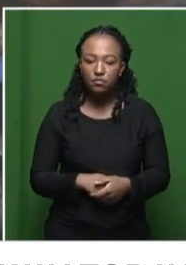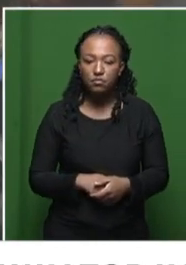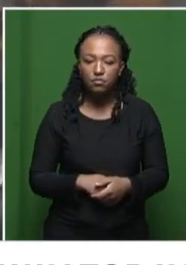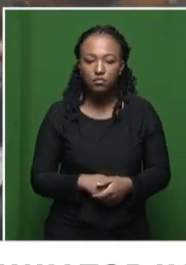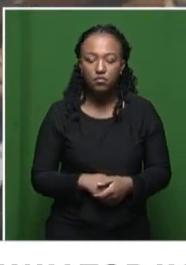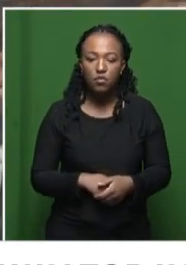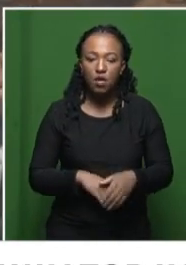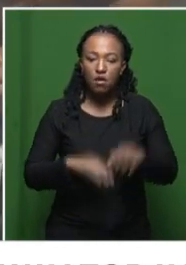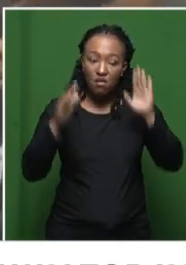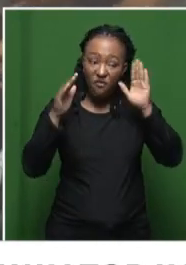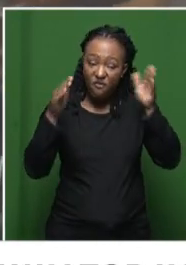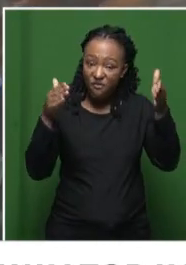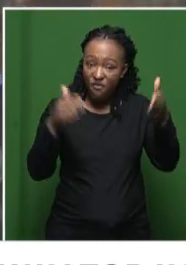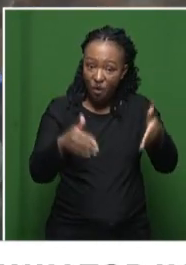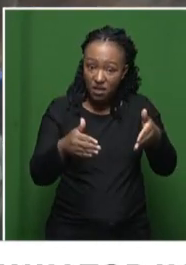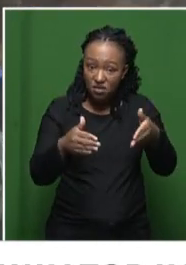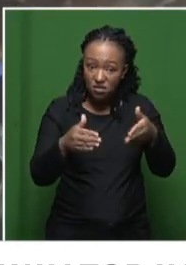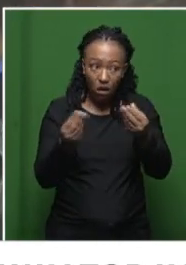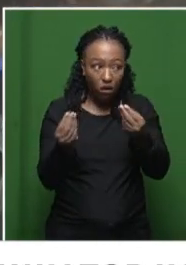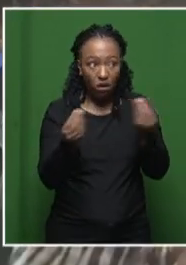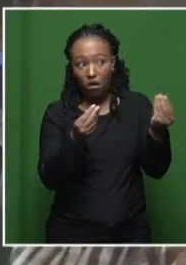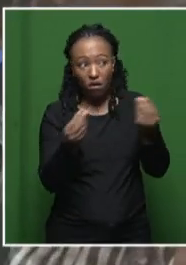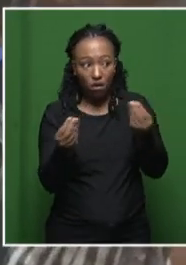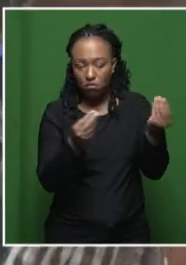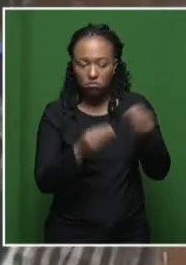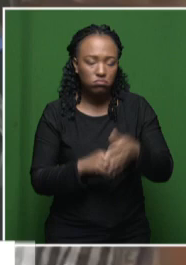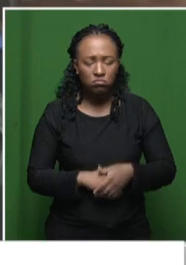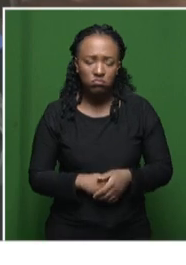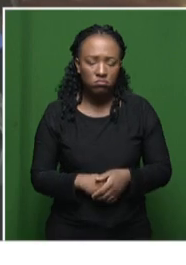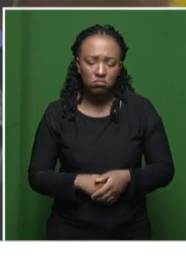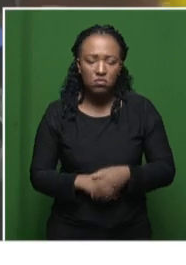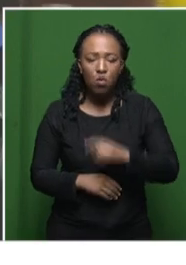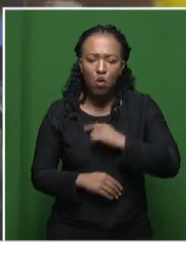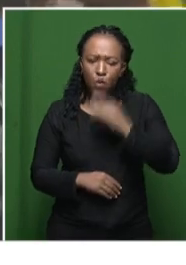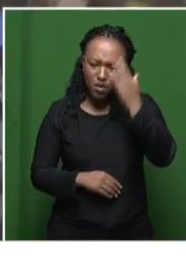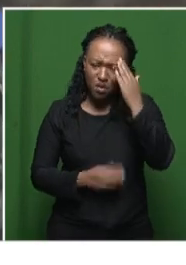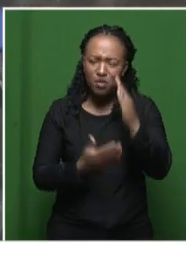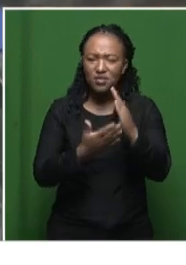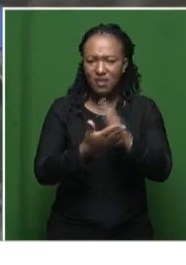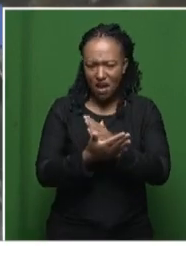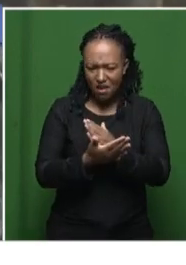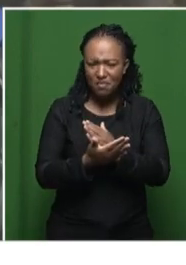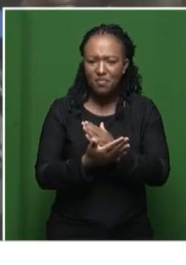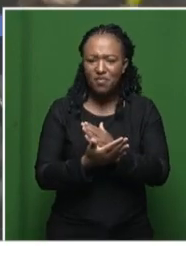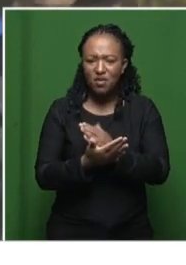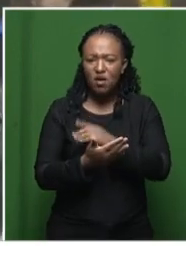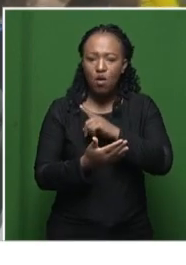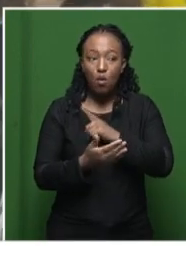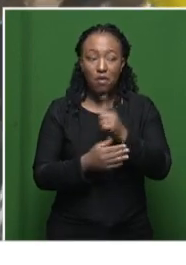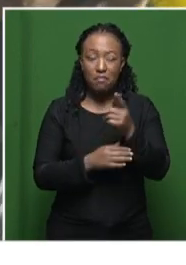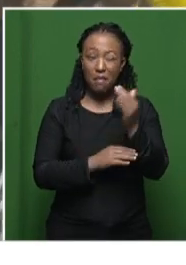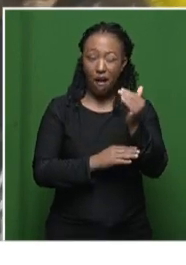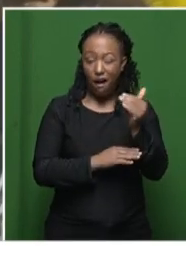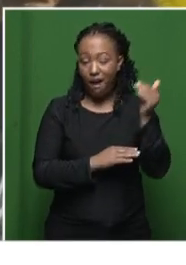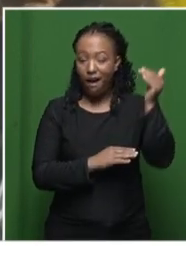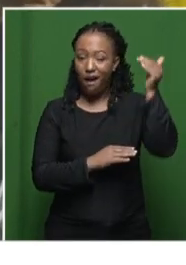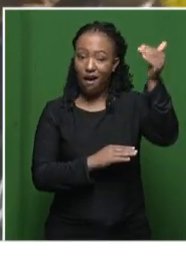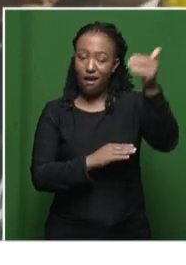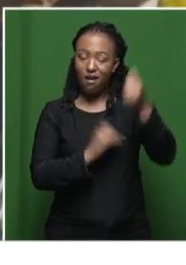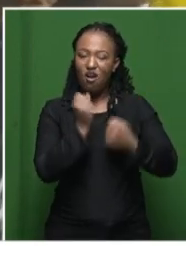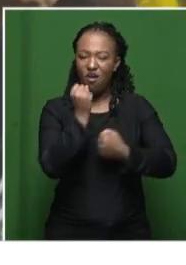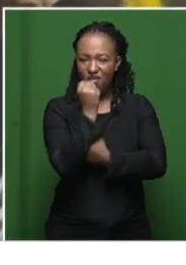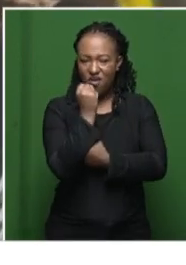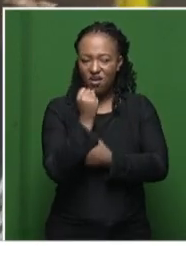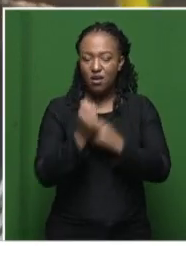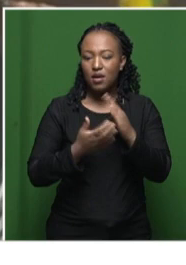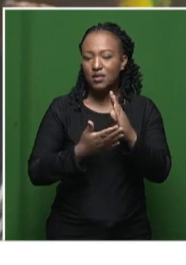We know some of them were called by the very high offices. A man